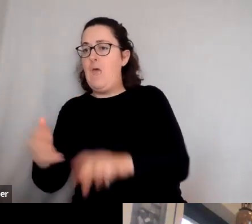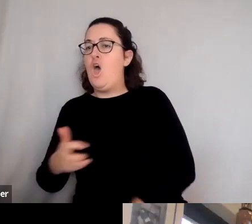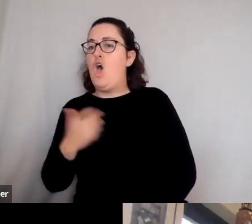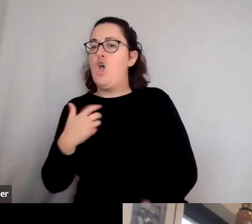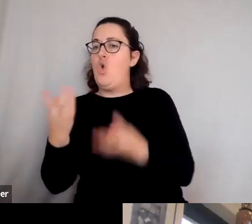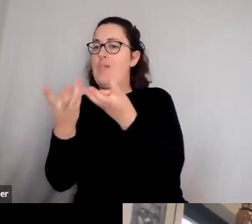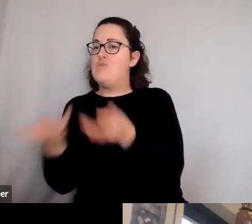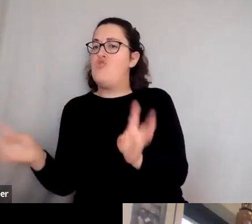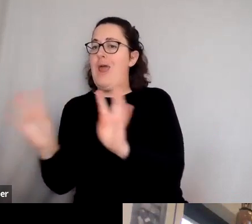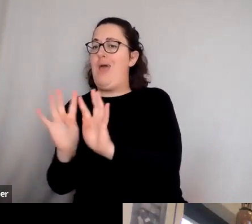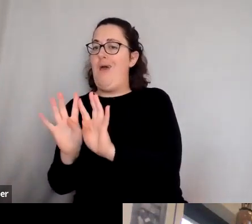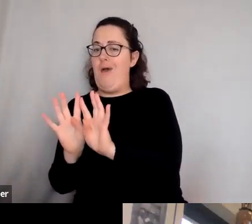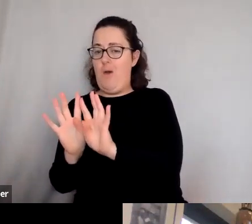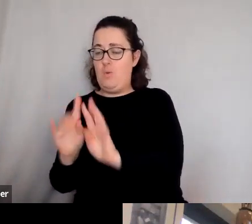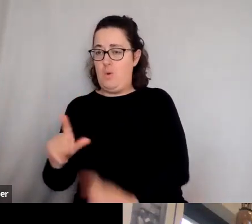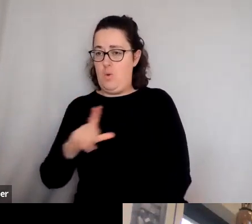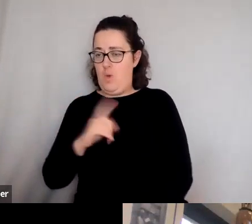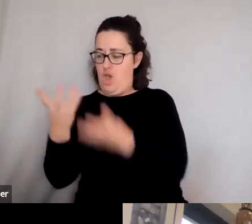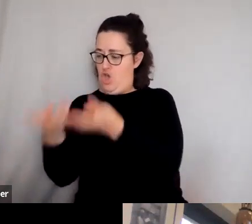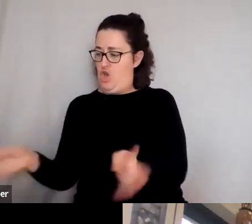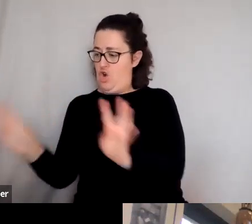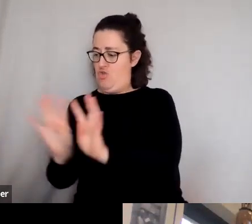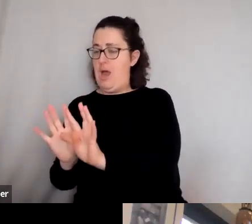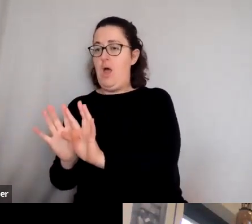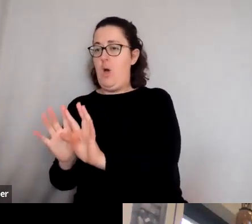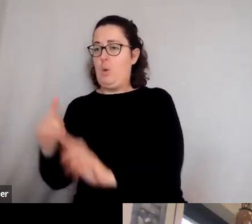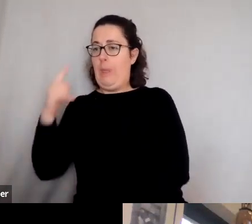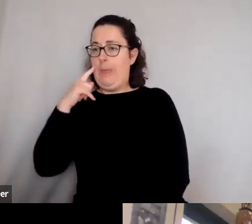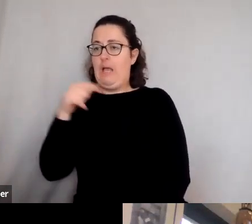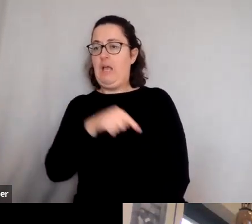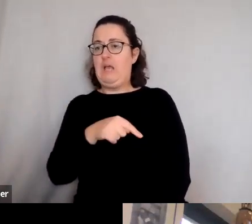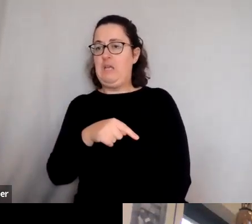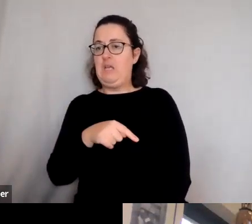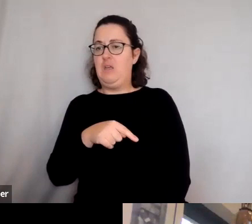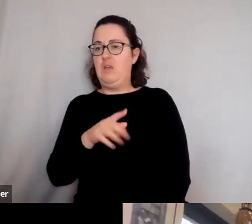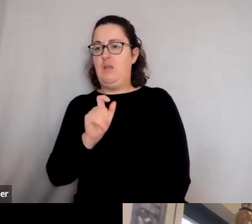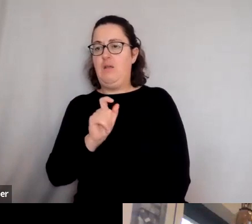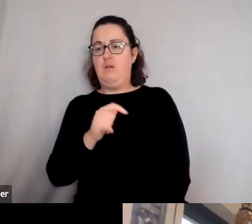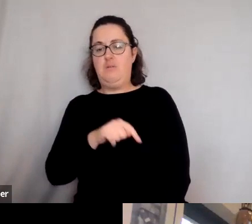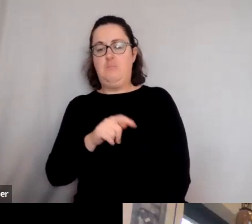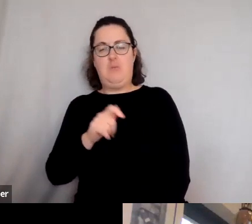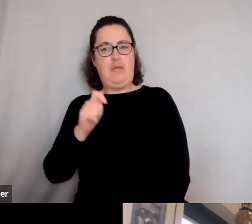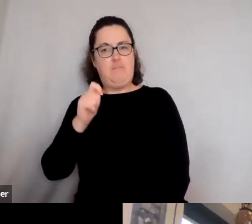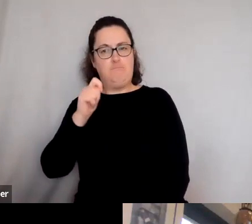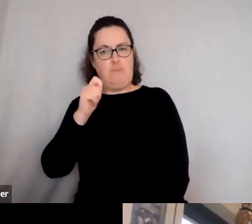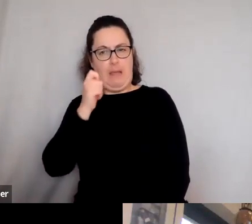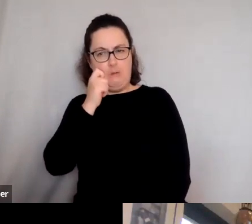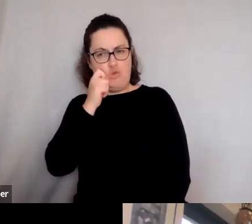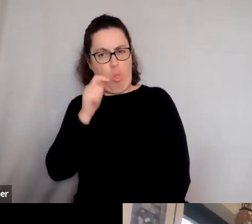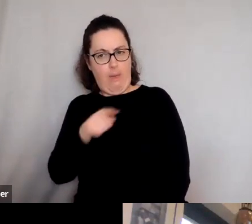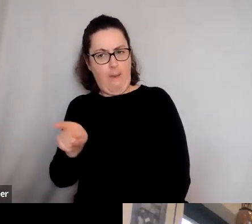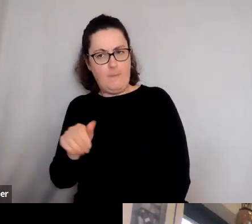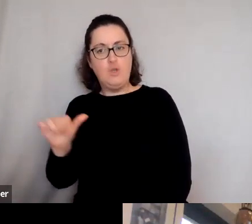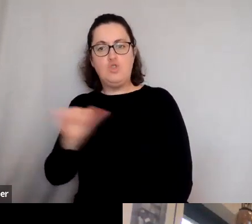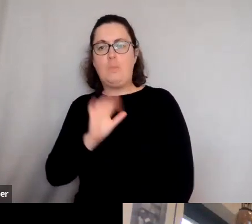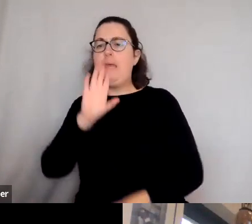crowd, because the crowd thought that he was kind of slightly insulting them. You know, he was supposed to